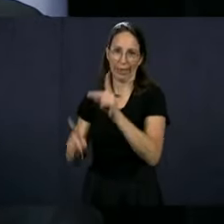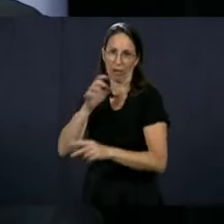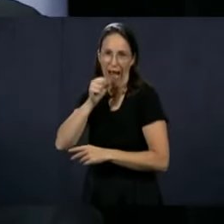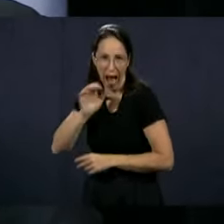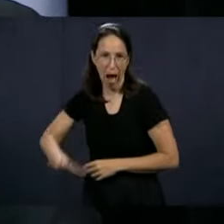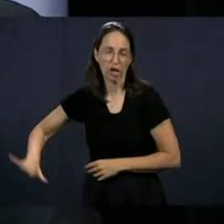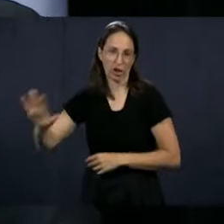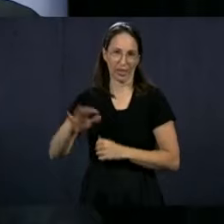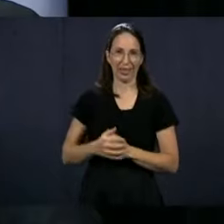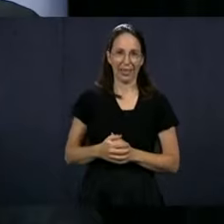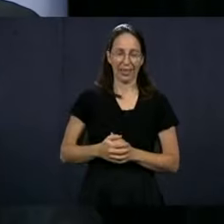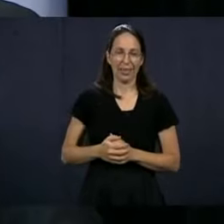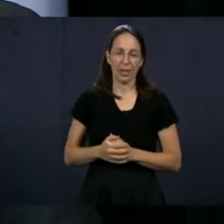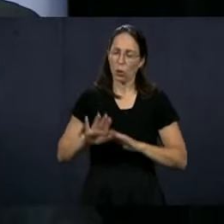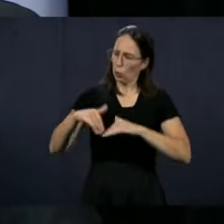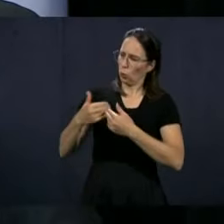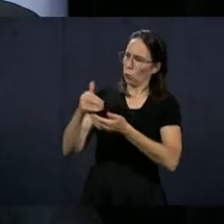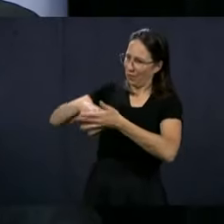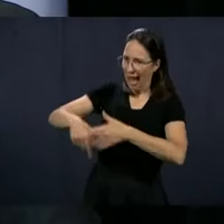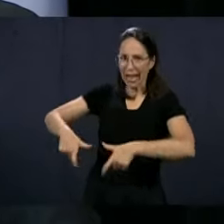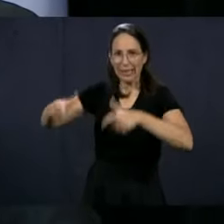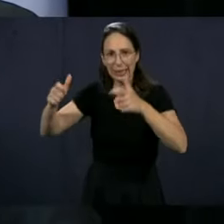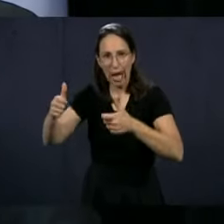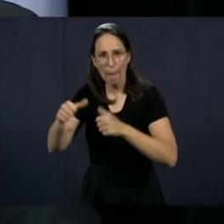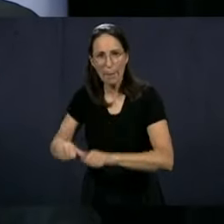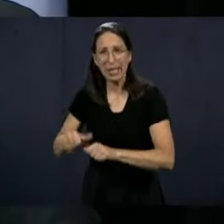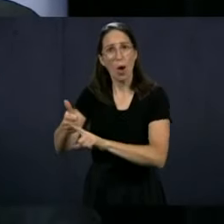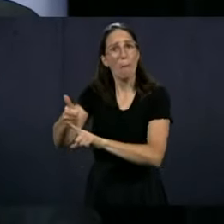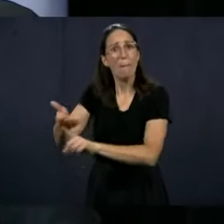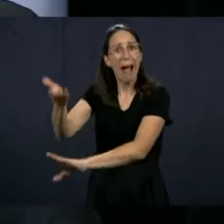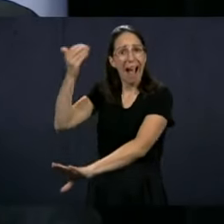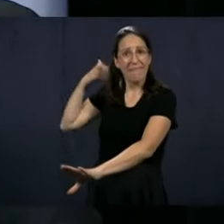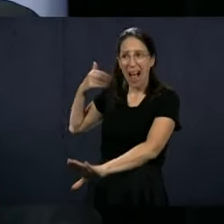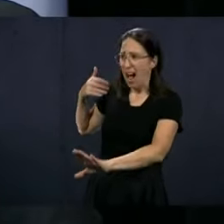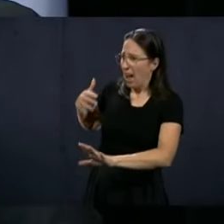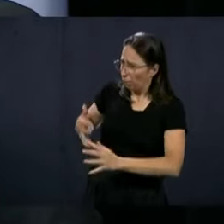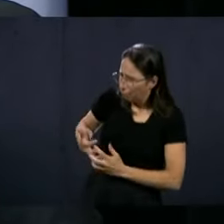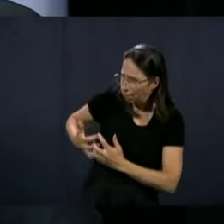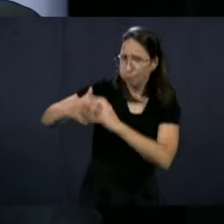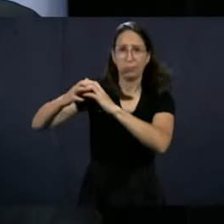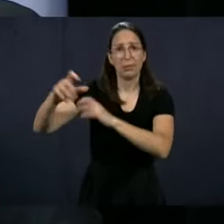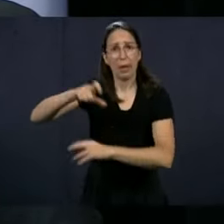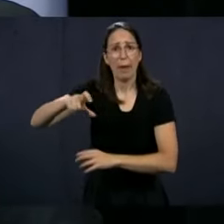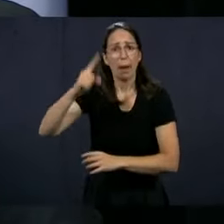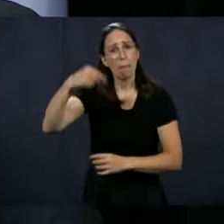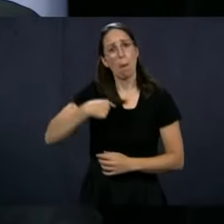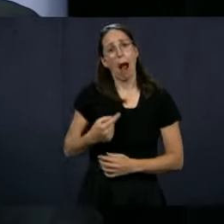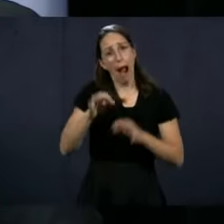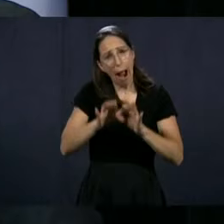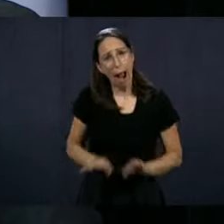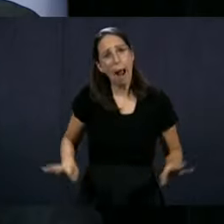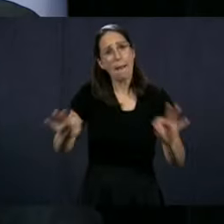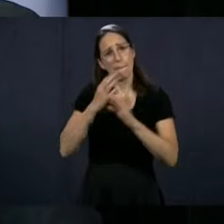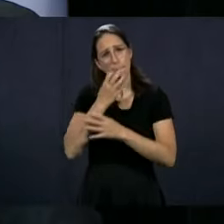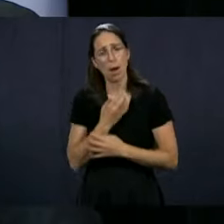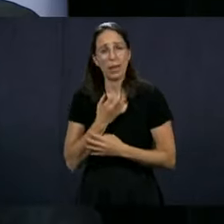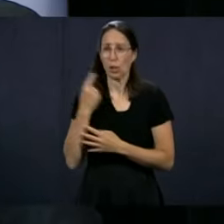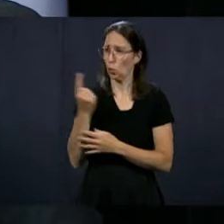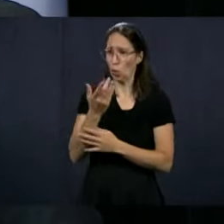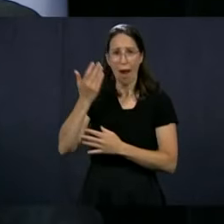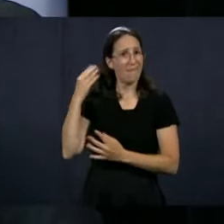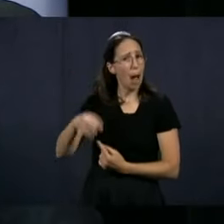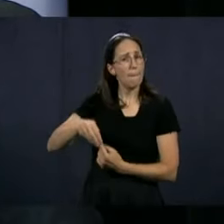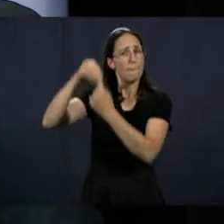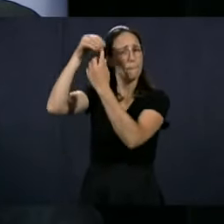residents, of our elderly who have built Quebec. For me, it's important. It's always been